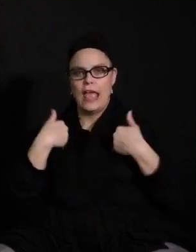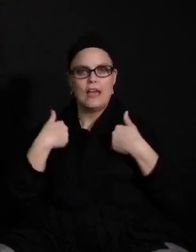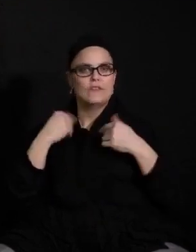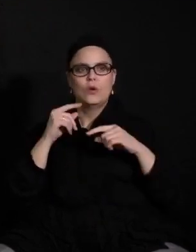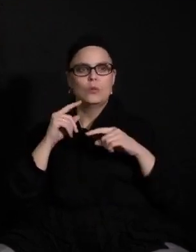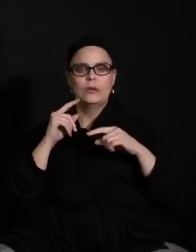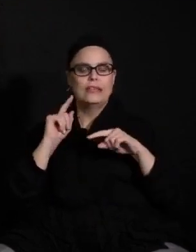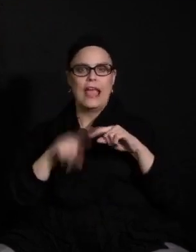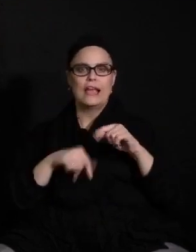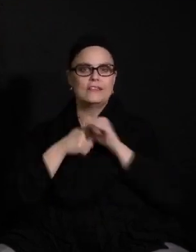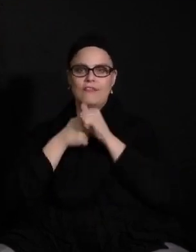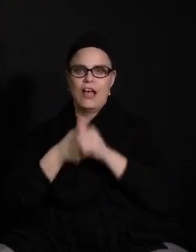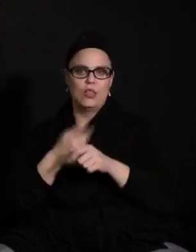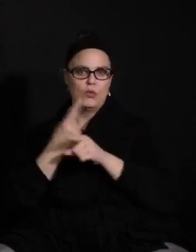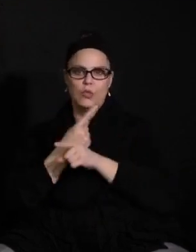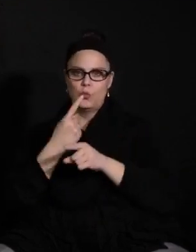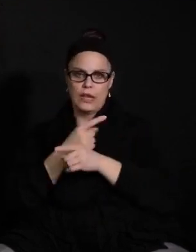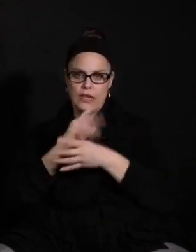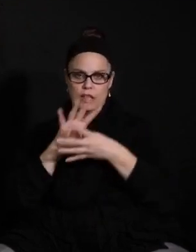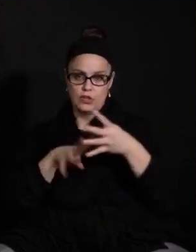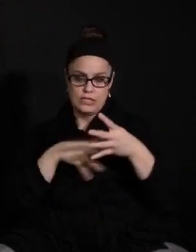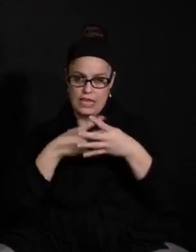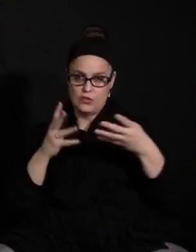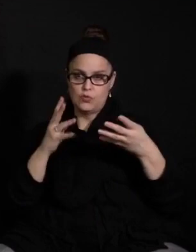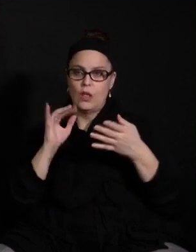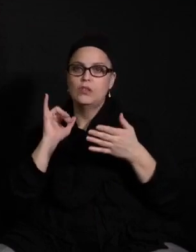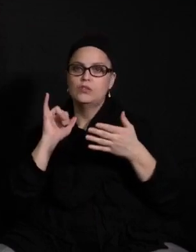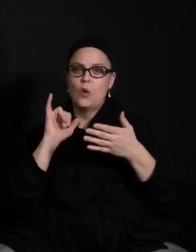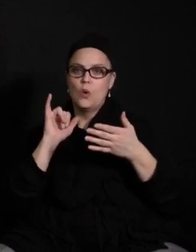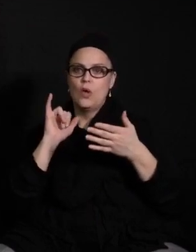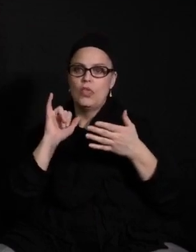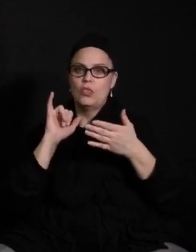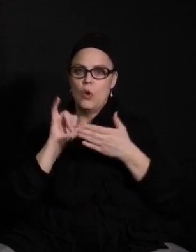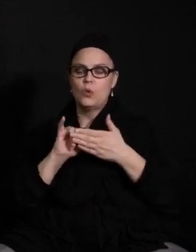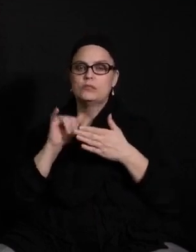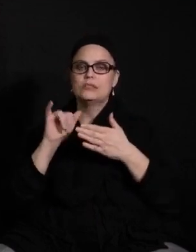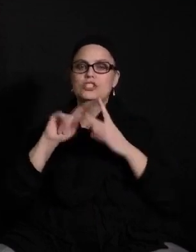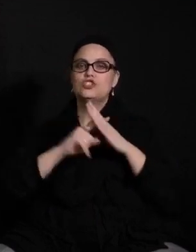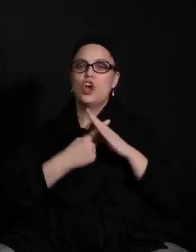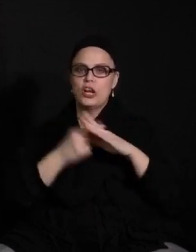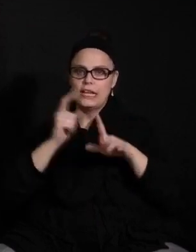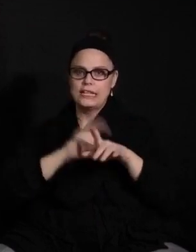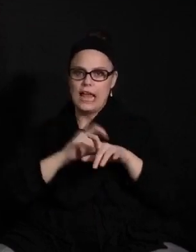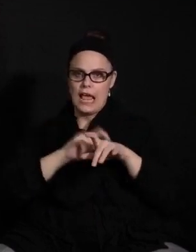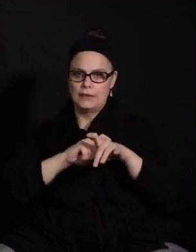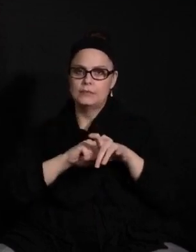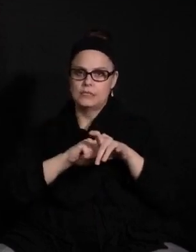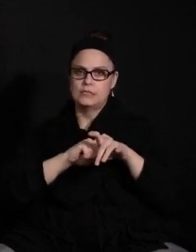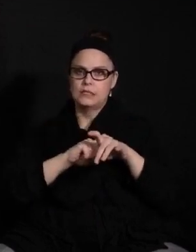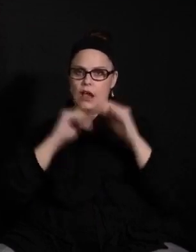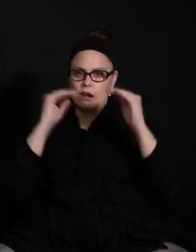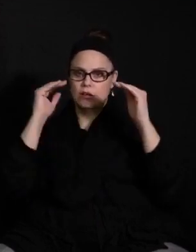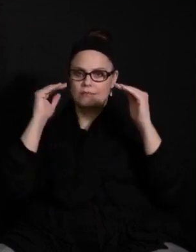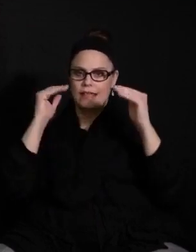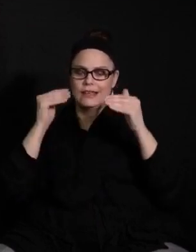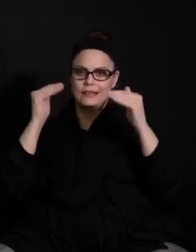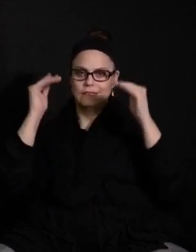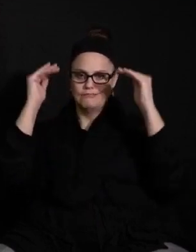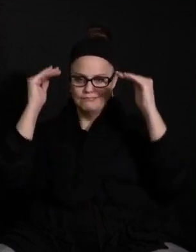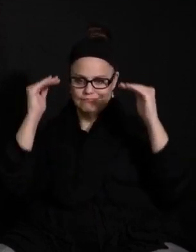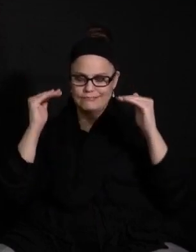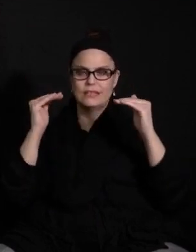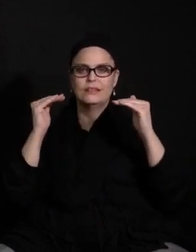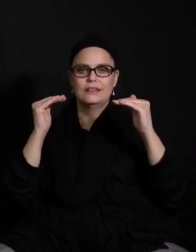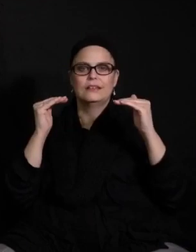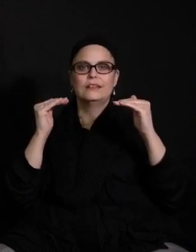just the regular schedule. So the staggers that we have in our start and end times are also very important for our transportation schedule.